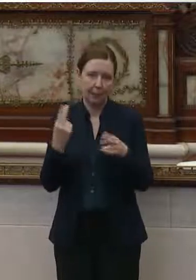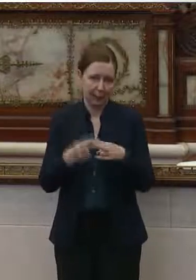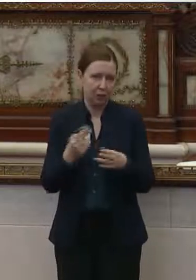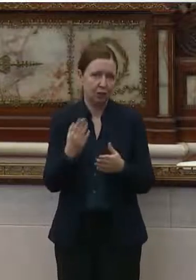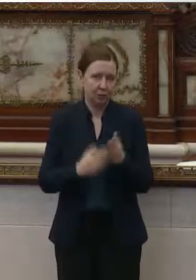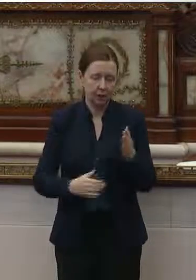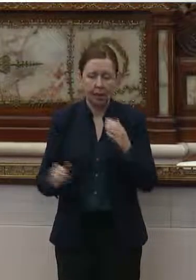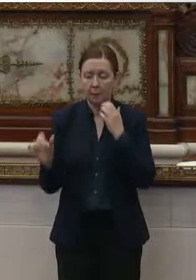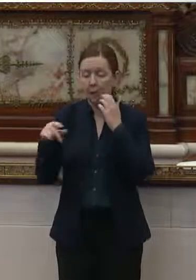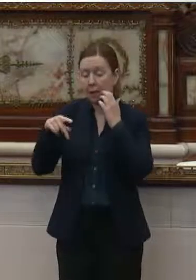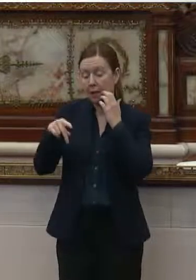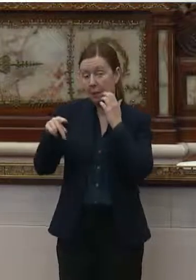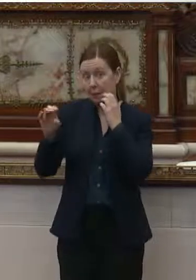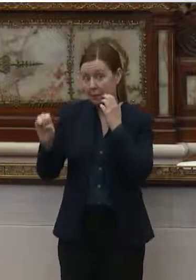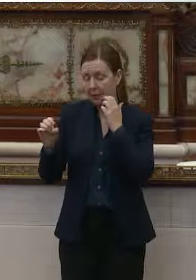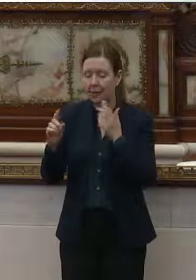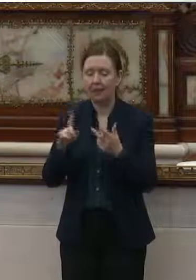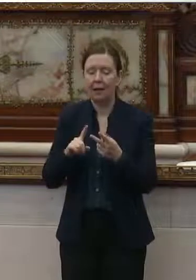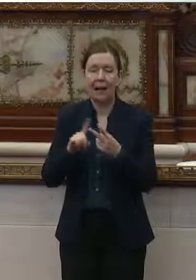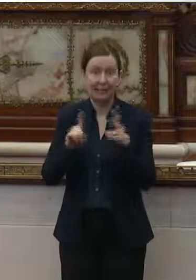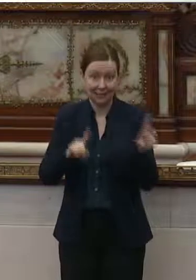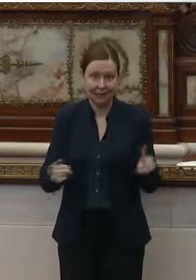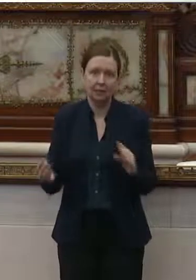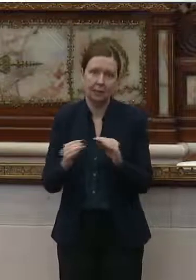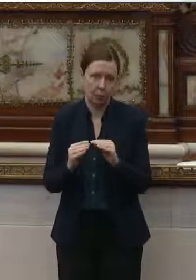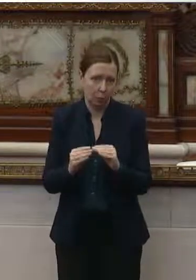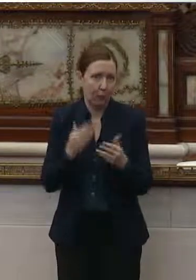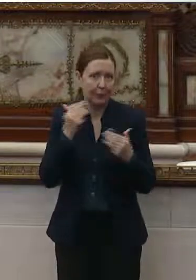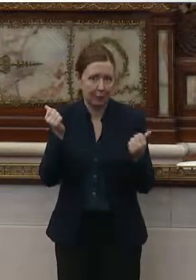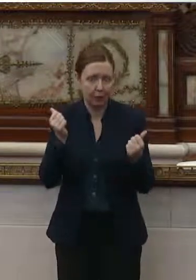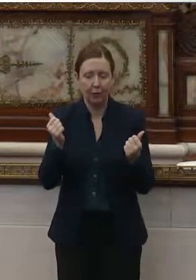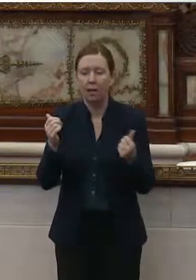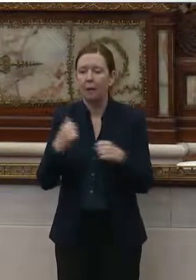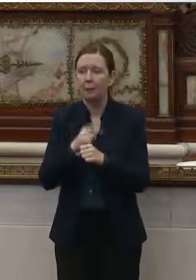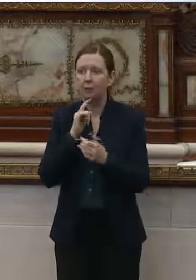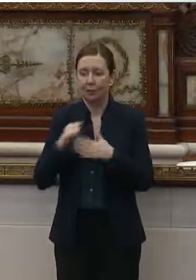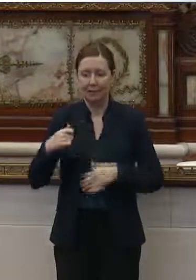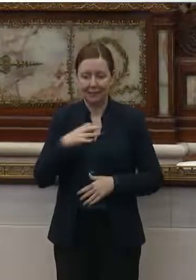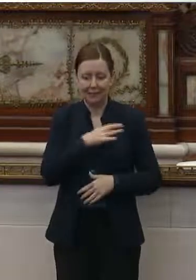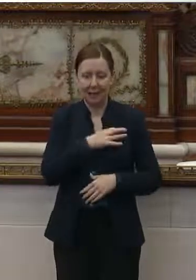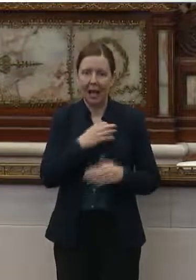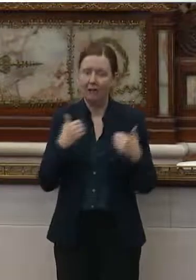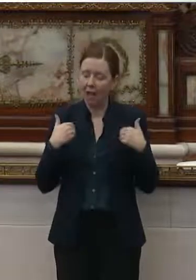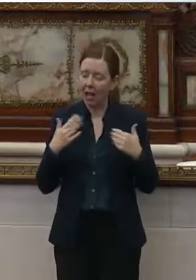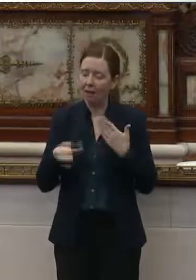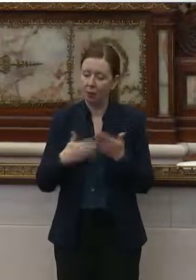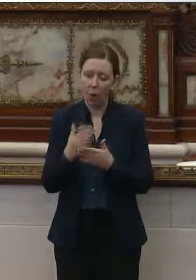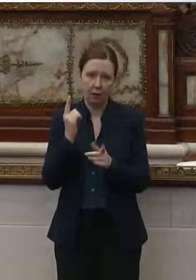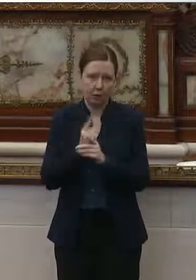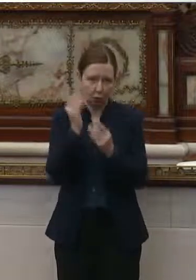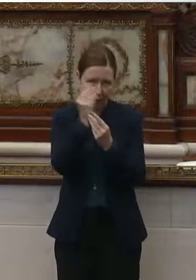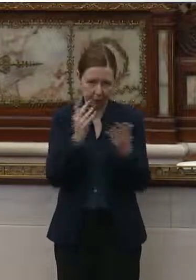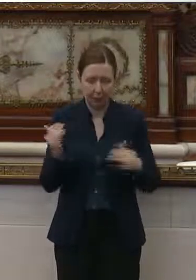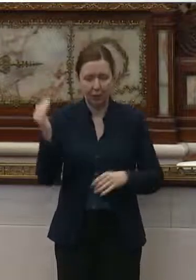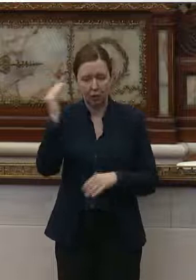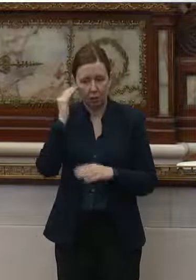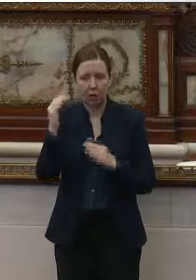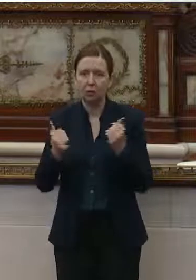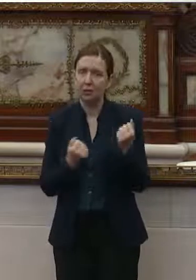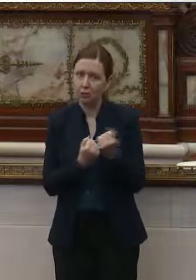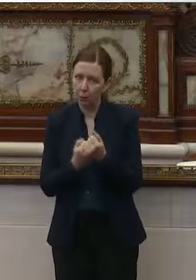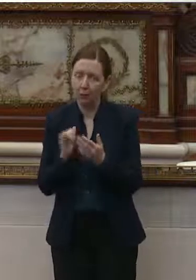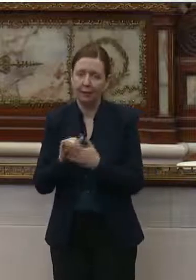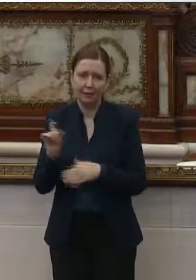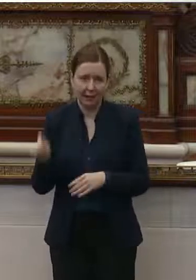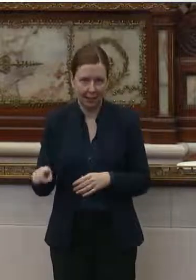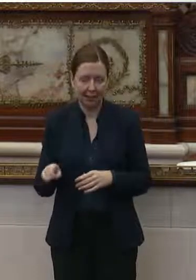These are things like PPE and testing and making sure that the staff are equipped with all the right information and knowledge and support that